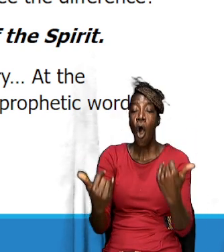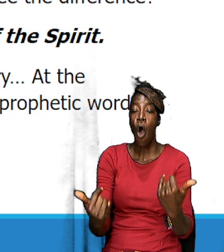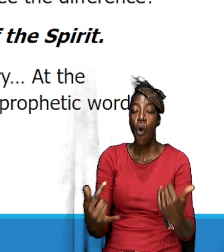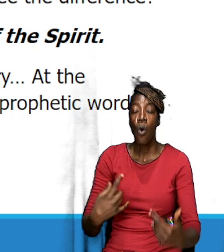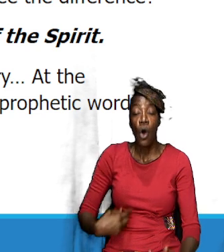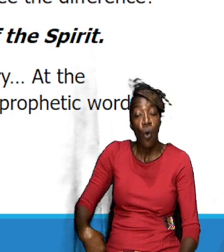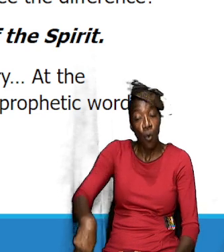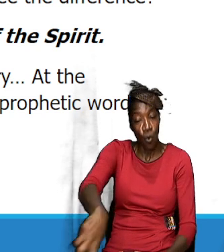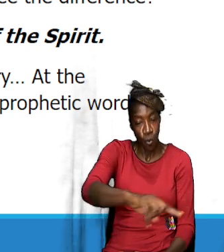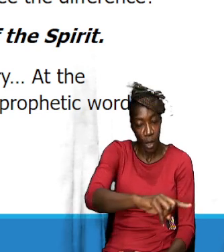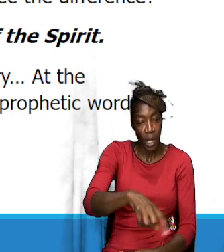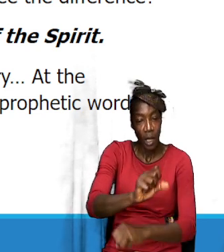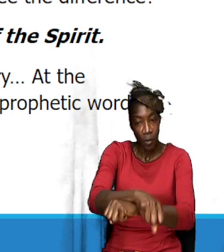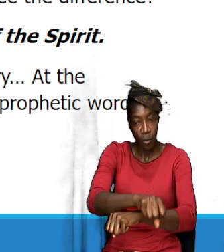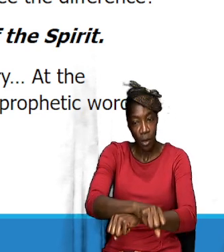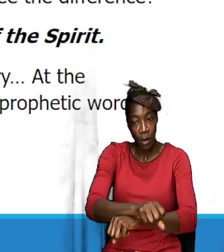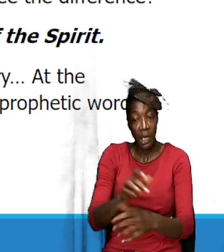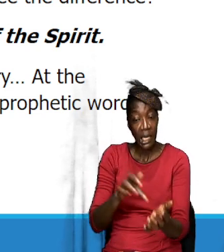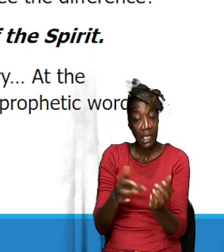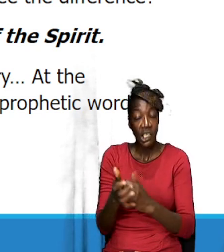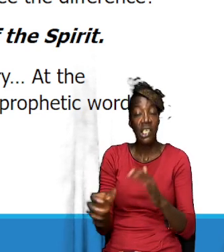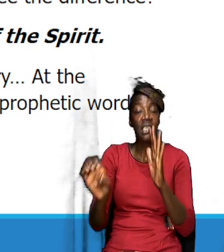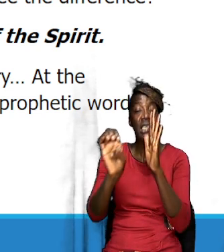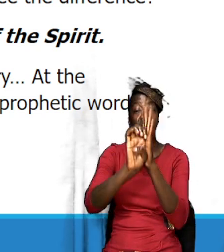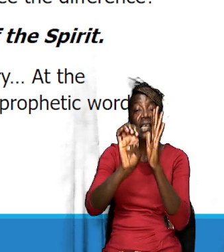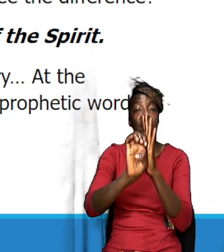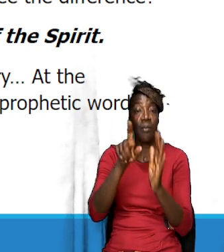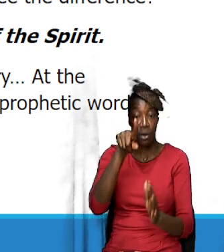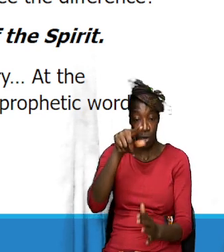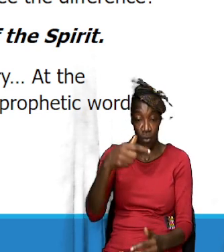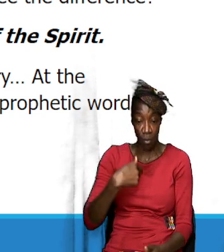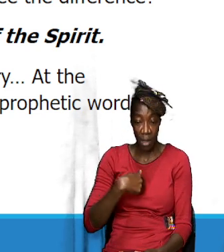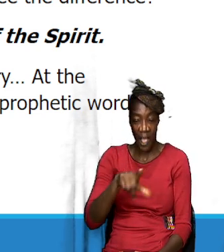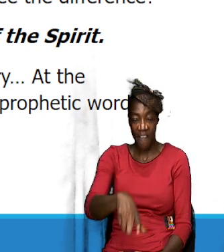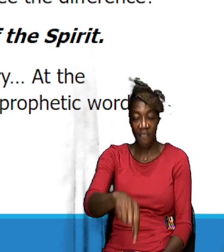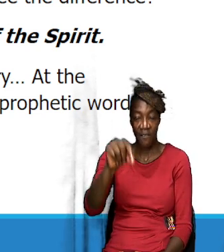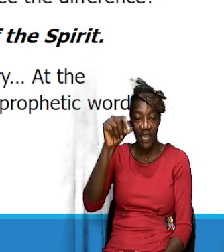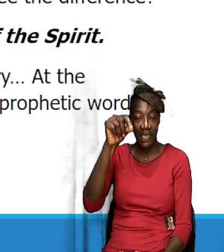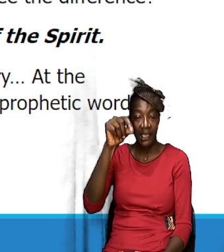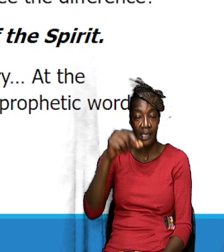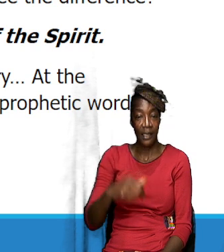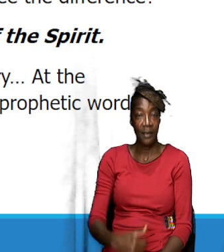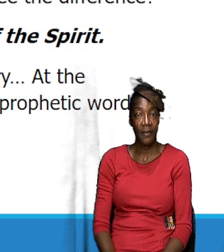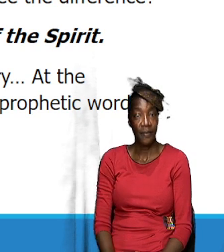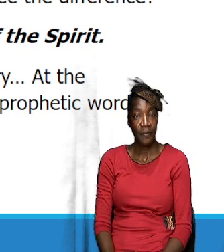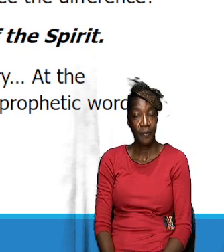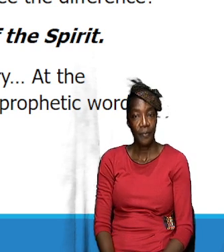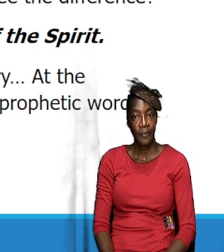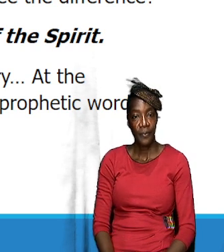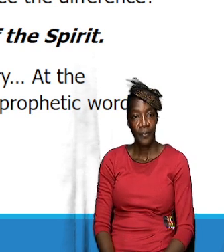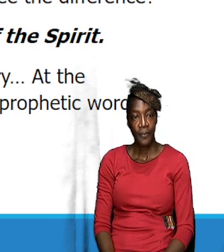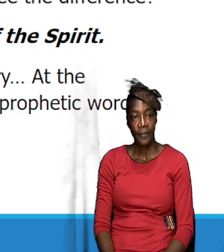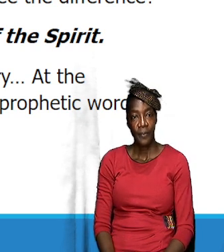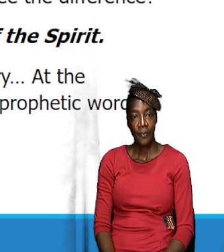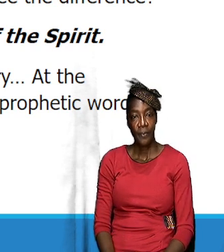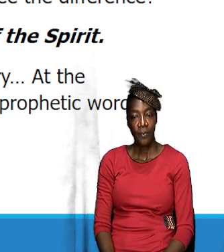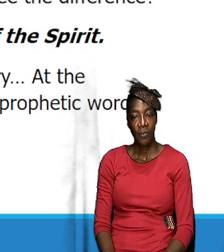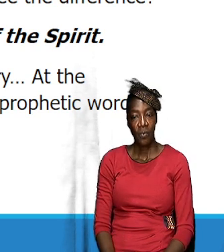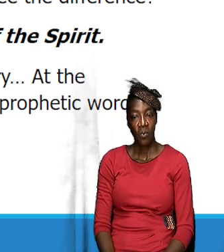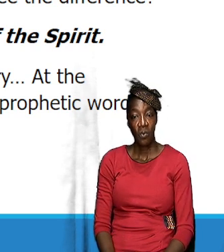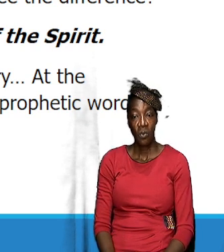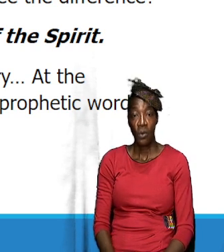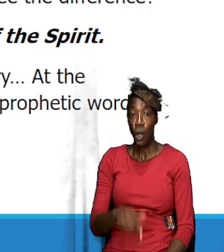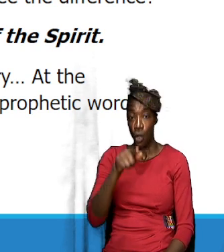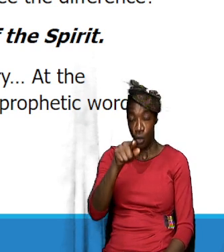You know, so he is the example. And so you will find that, you know, as you are